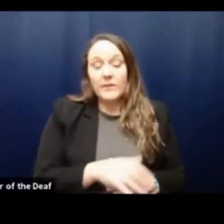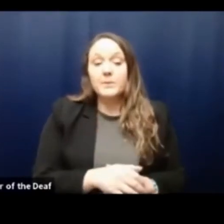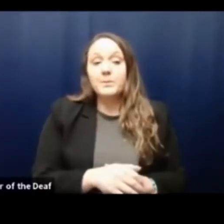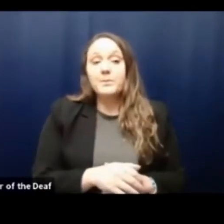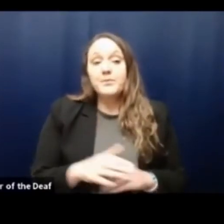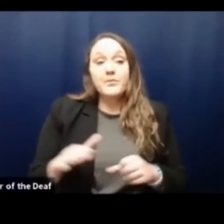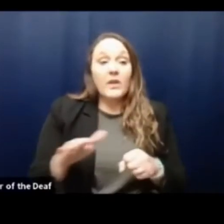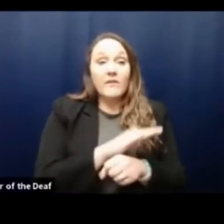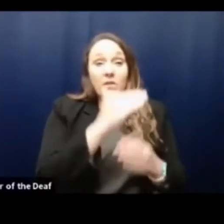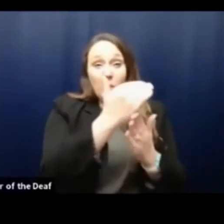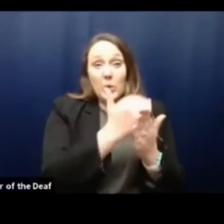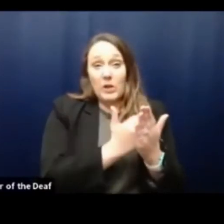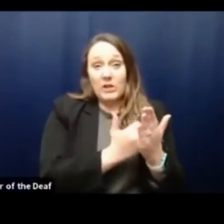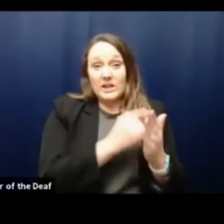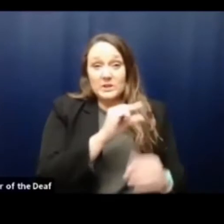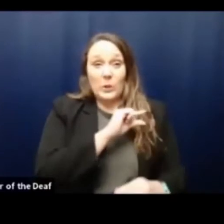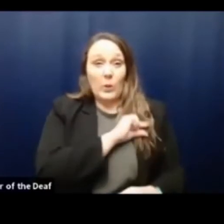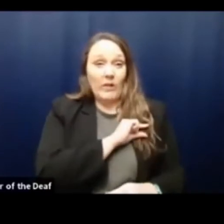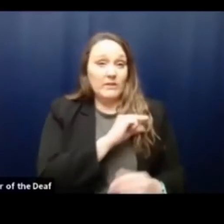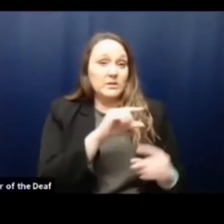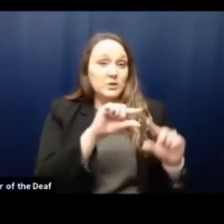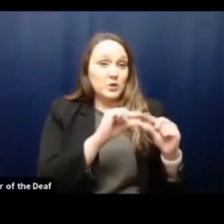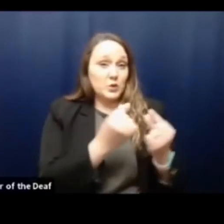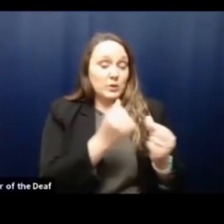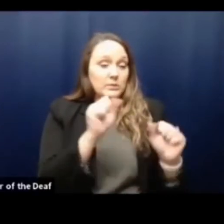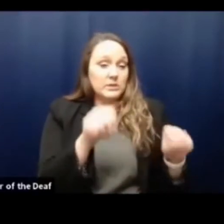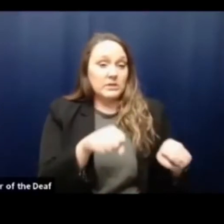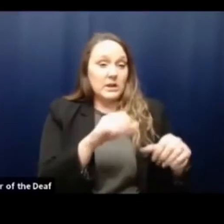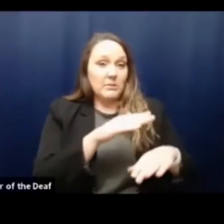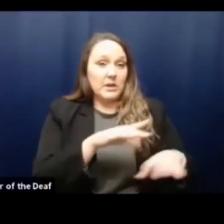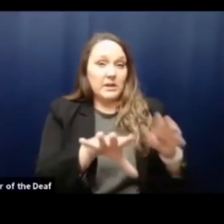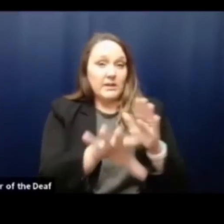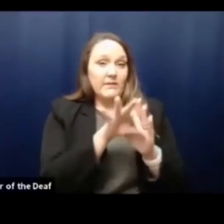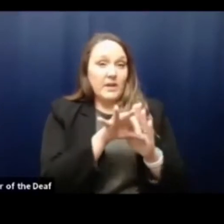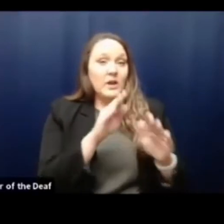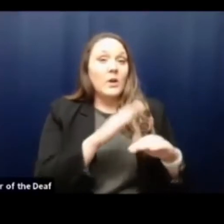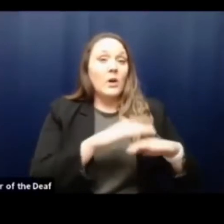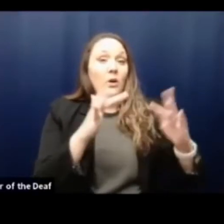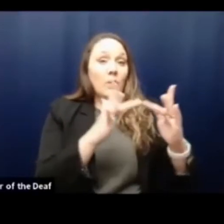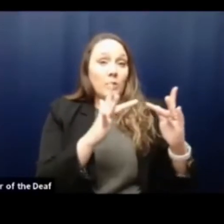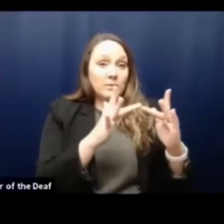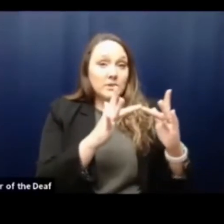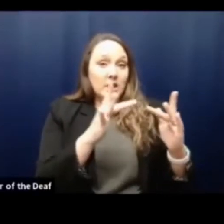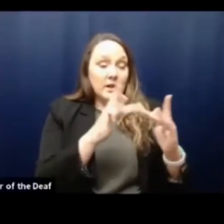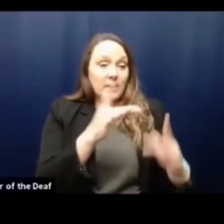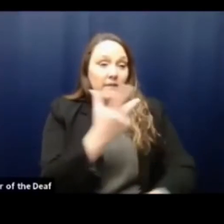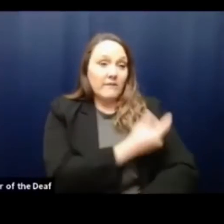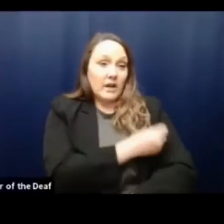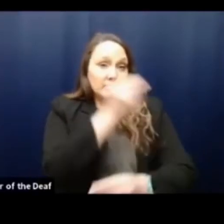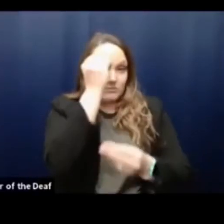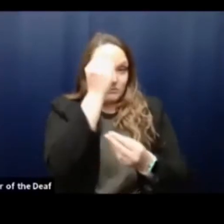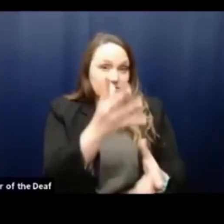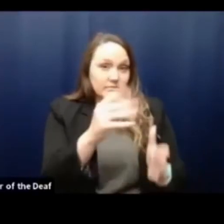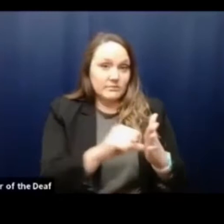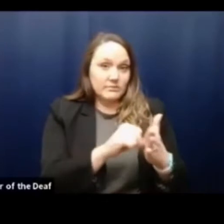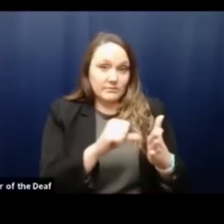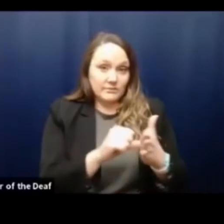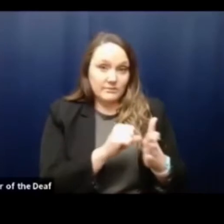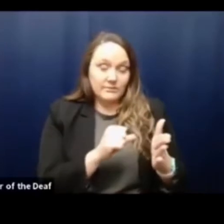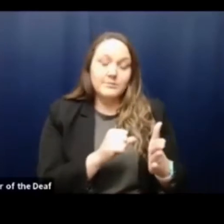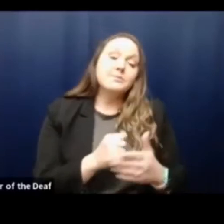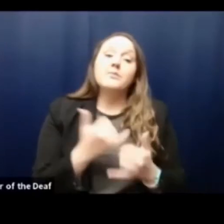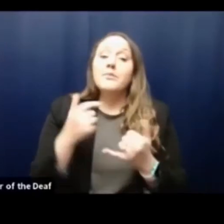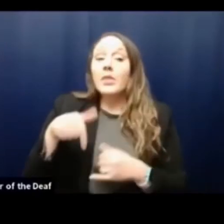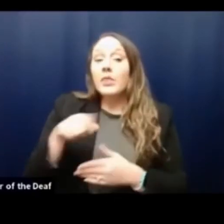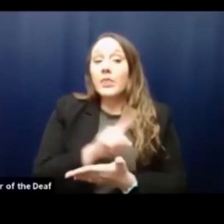of qualifying groups can be found on our website and vaccine information, on the vaccine information page. This week, we are continuing to